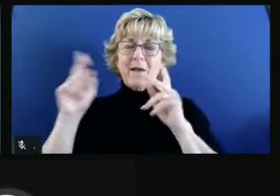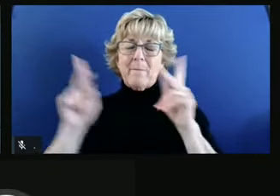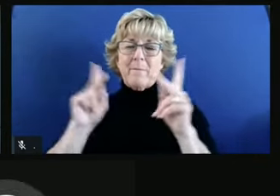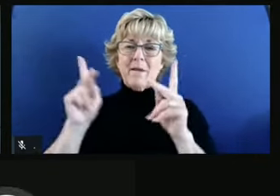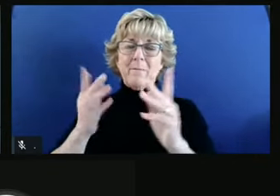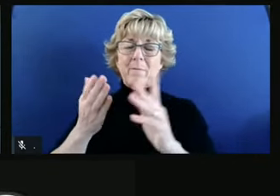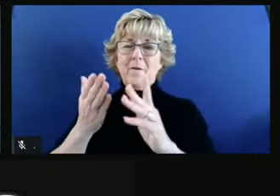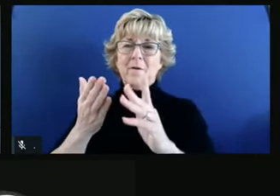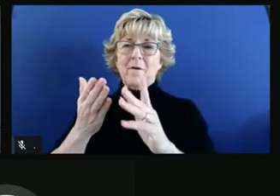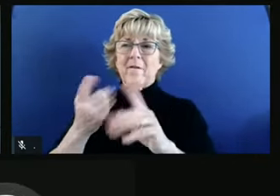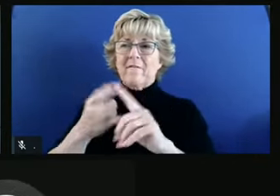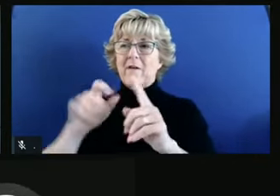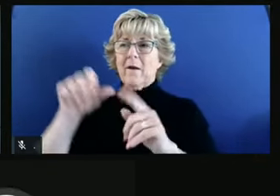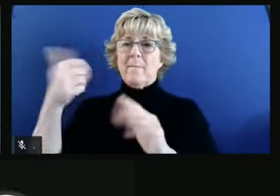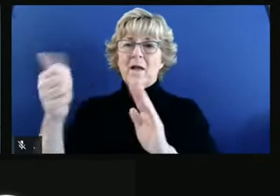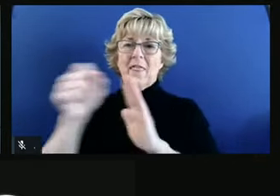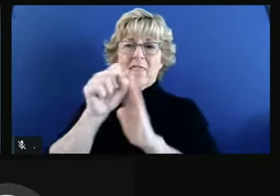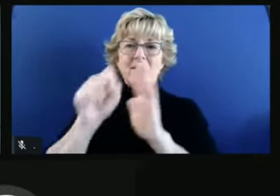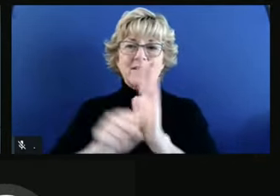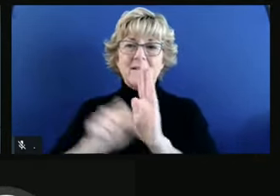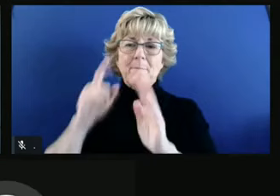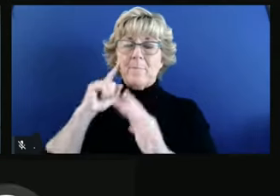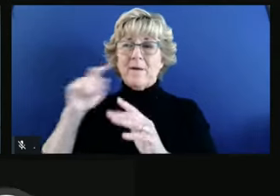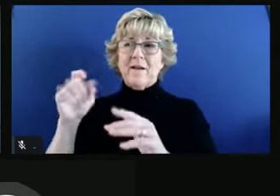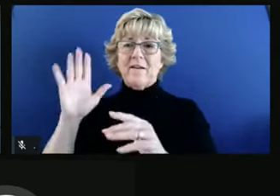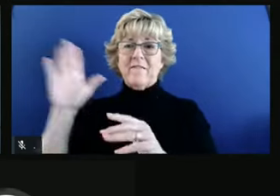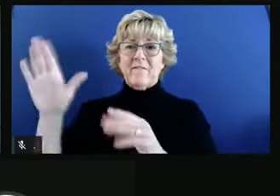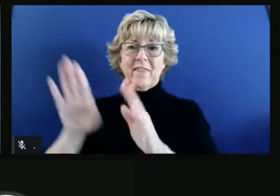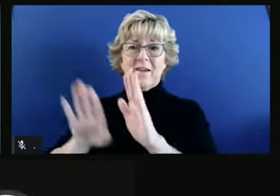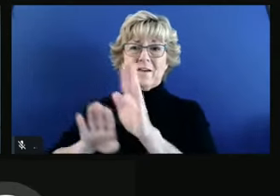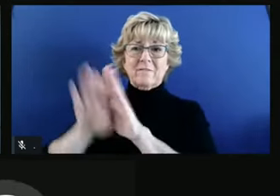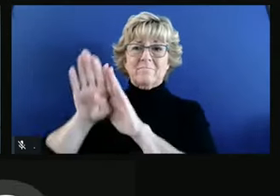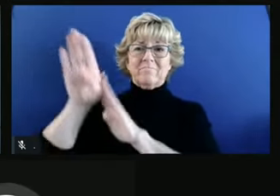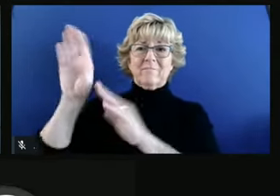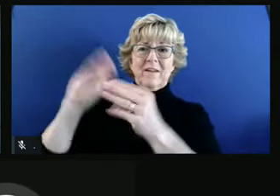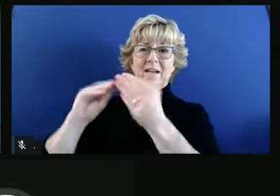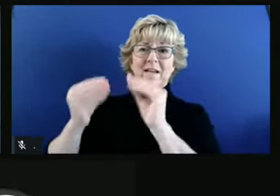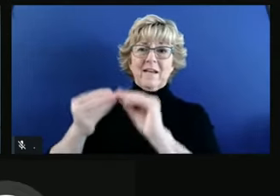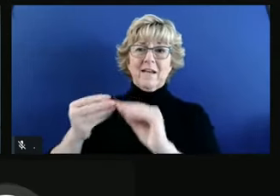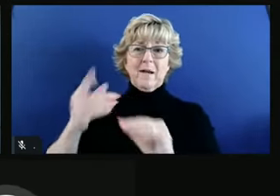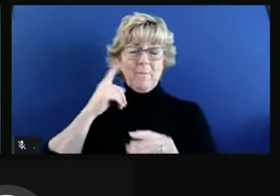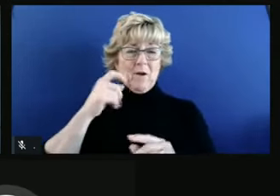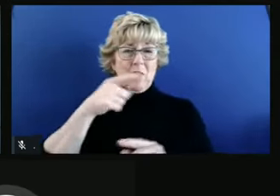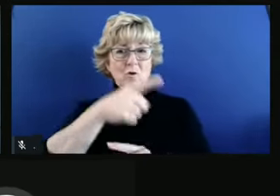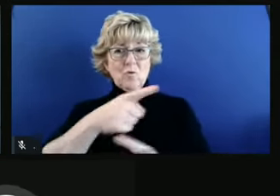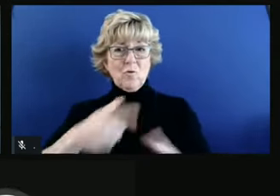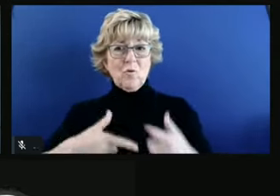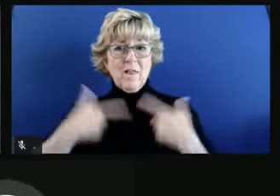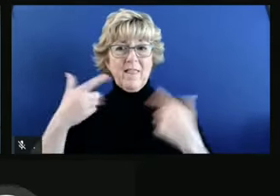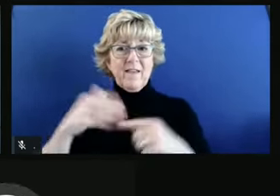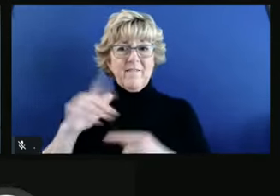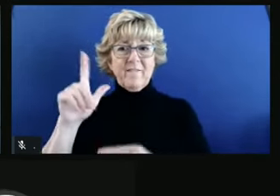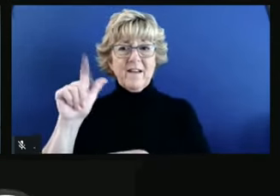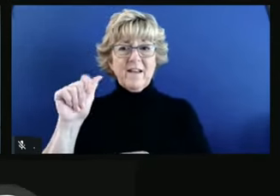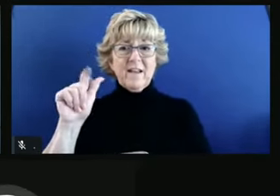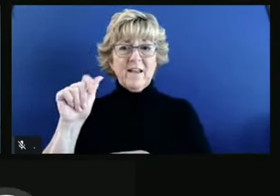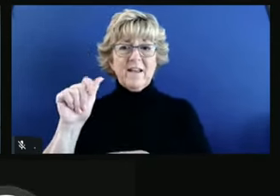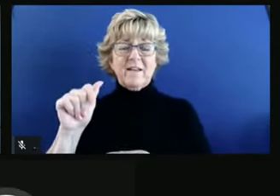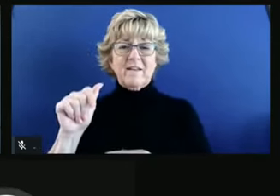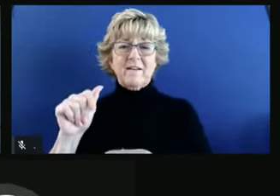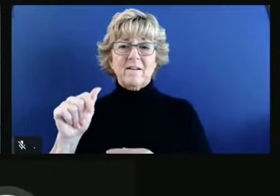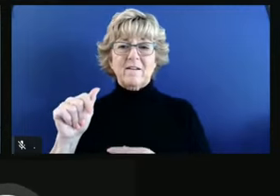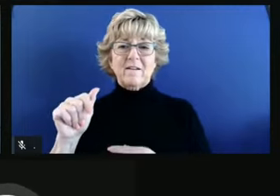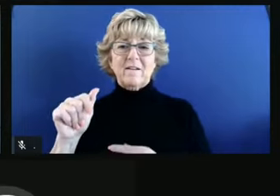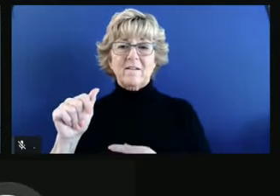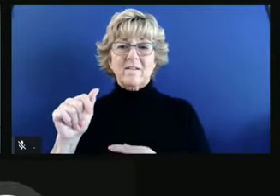surges and shortages. Second question, since you live in L.A. County, you know there's been a lot of back and forth on suspending